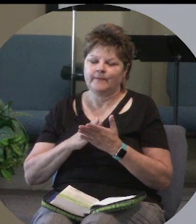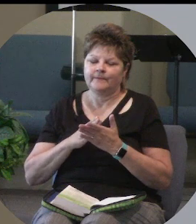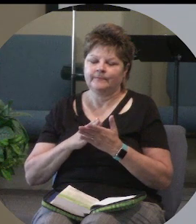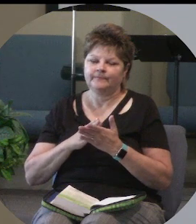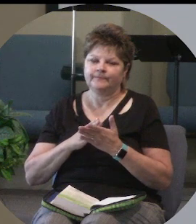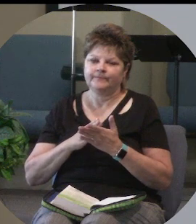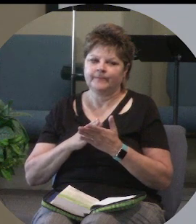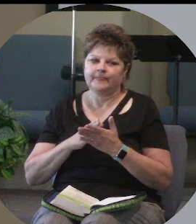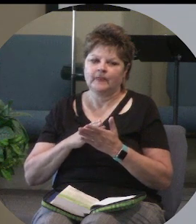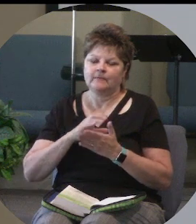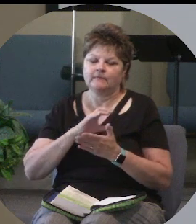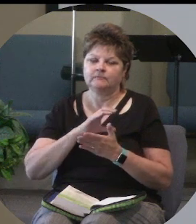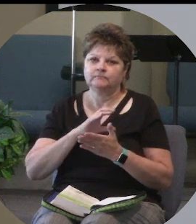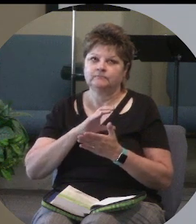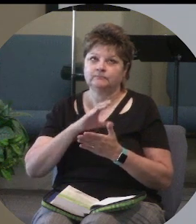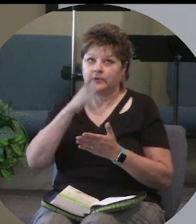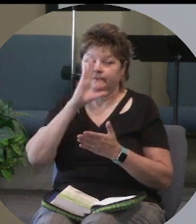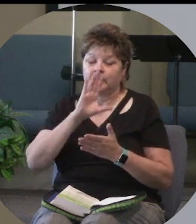maybe they're not ready